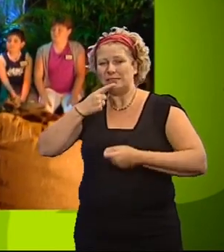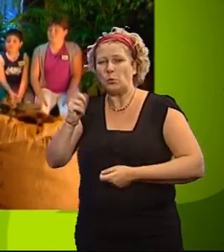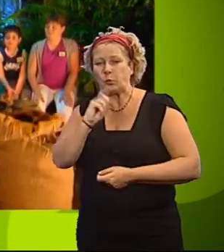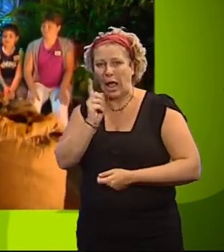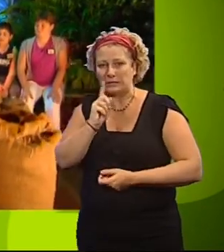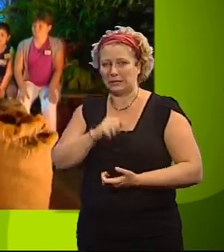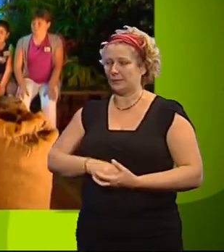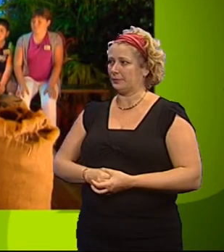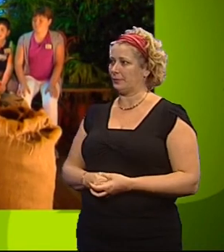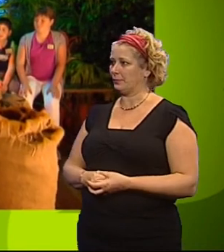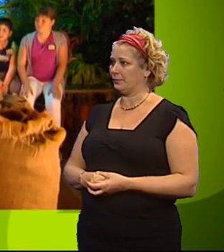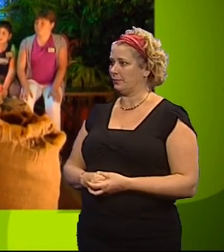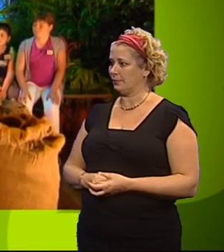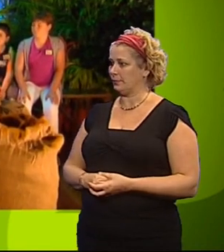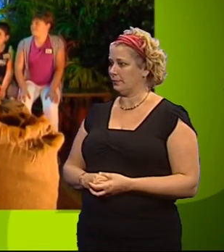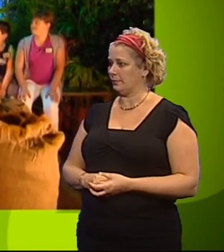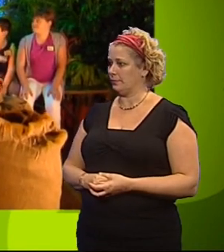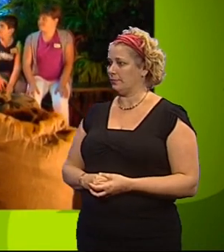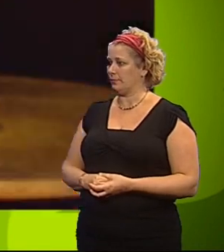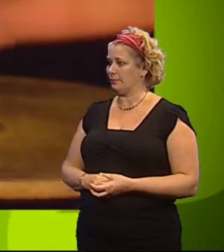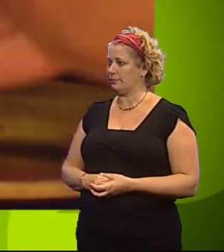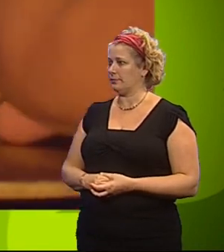says. Ah, very good.